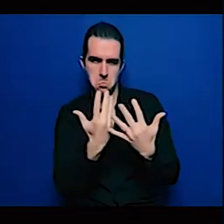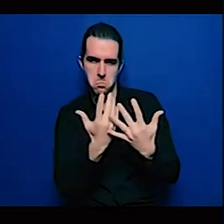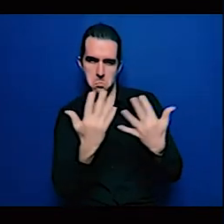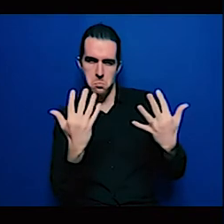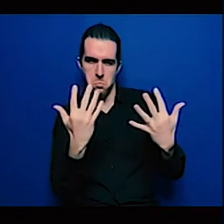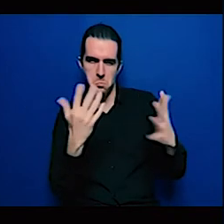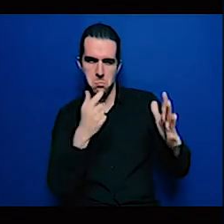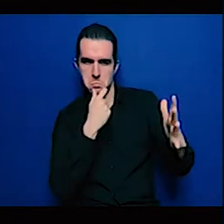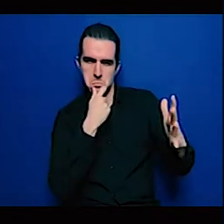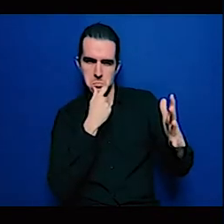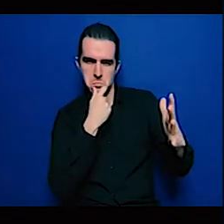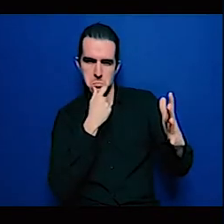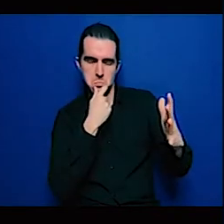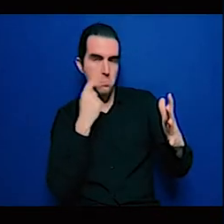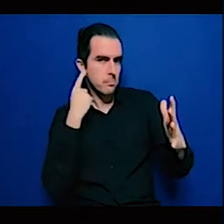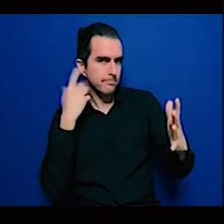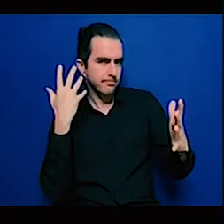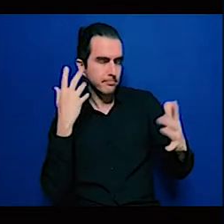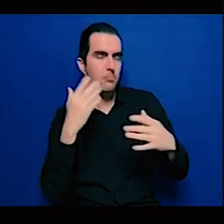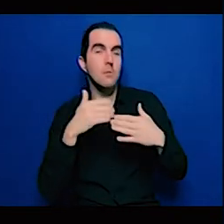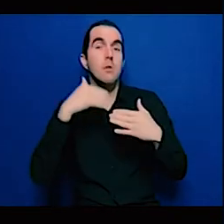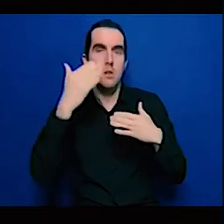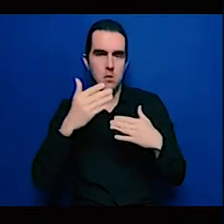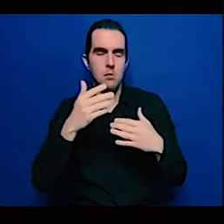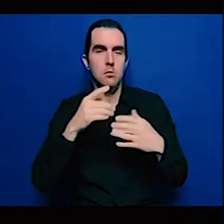Of course there are reference situations as well